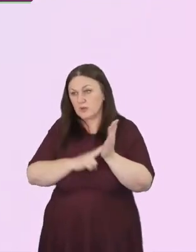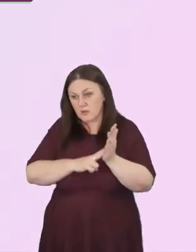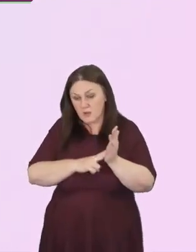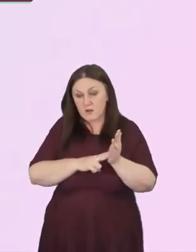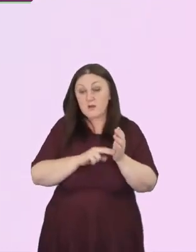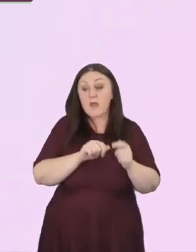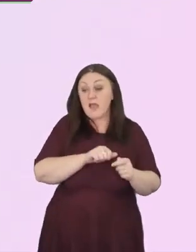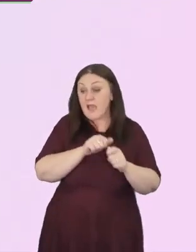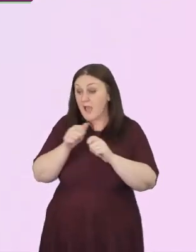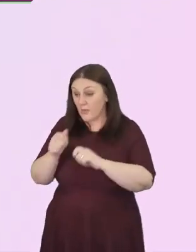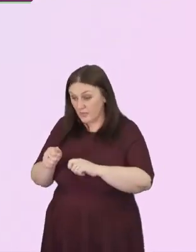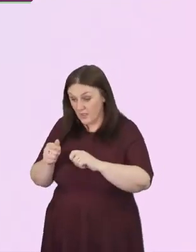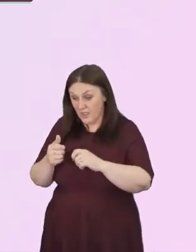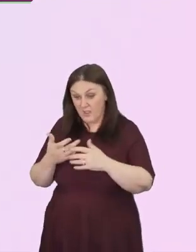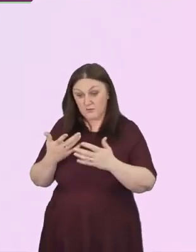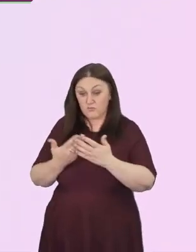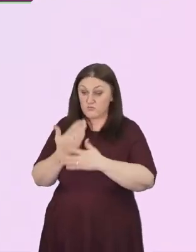together.